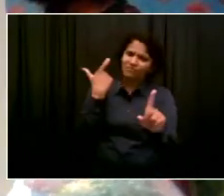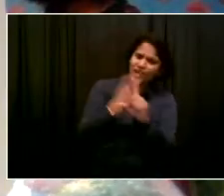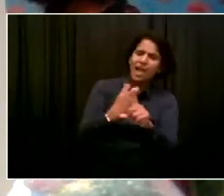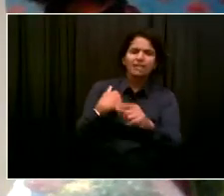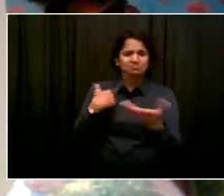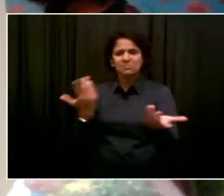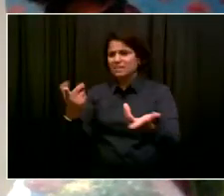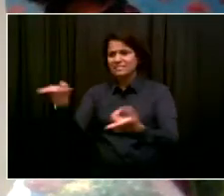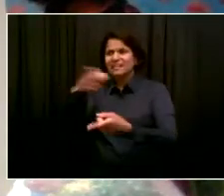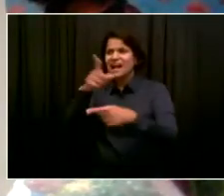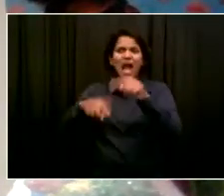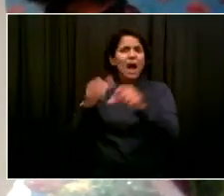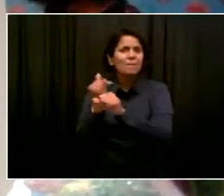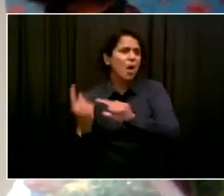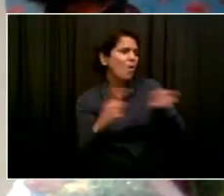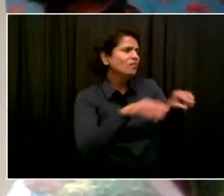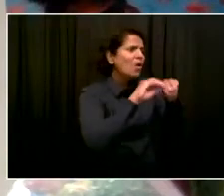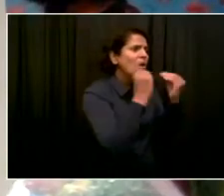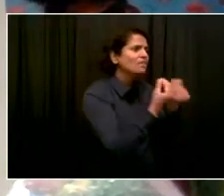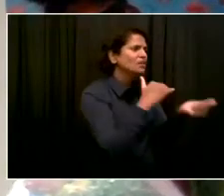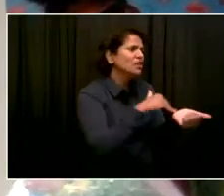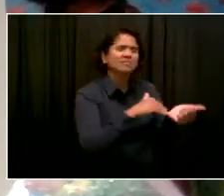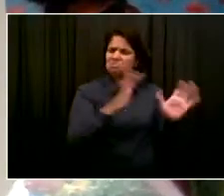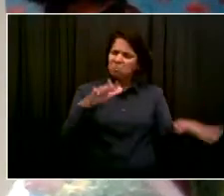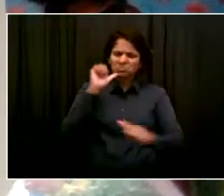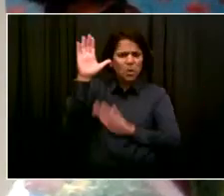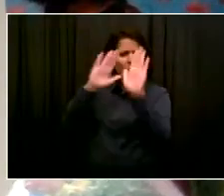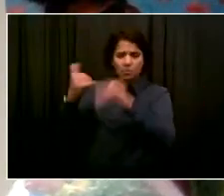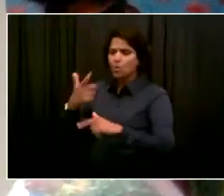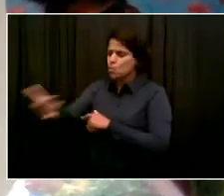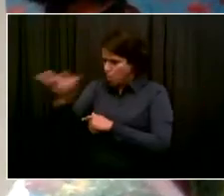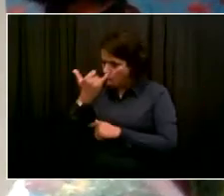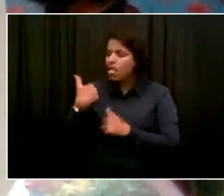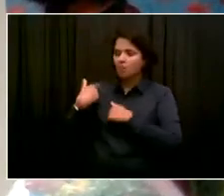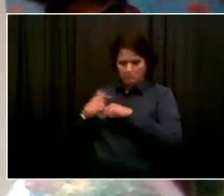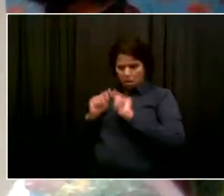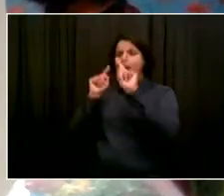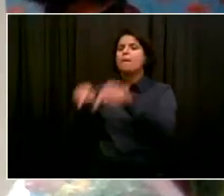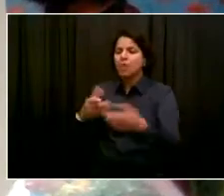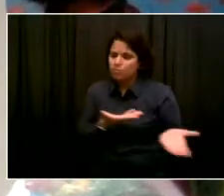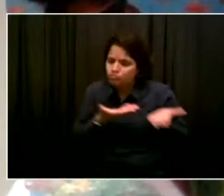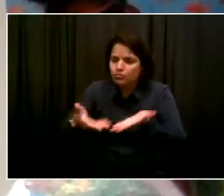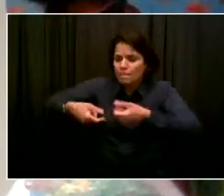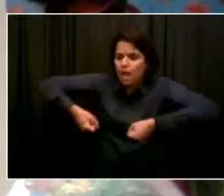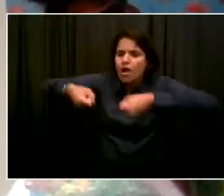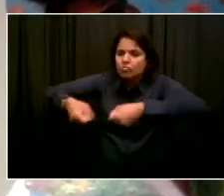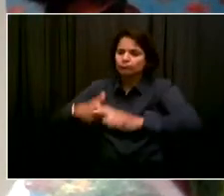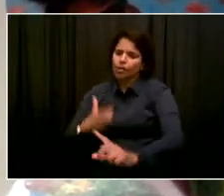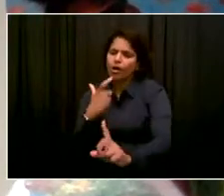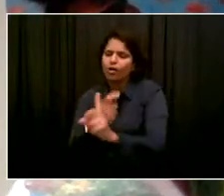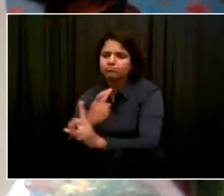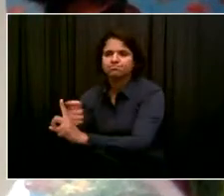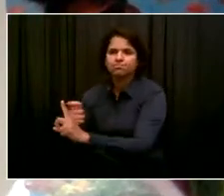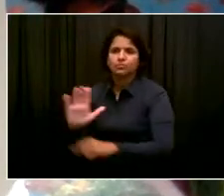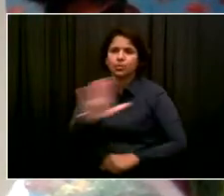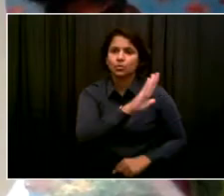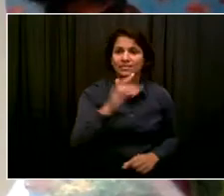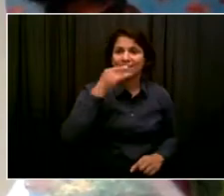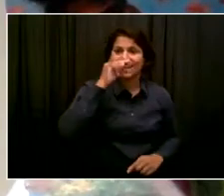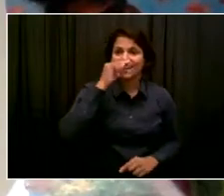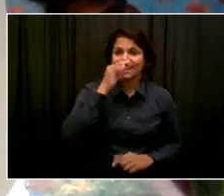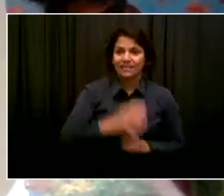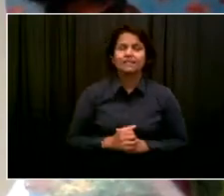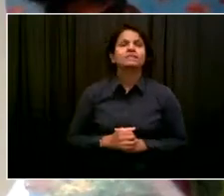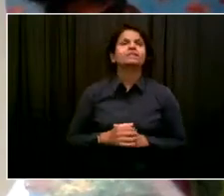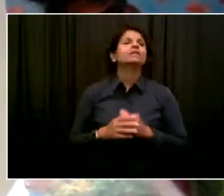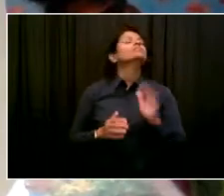eligible through the City's Vaccine Referral Program to earn $100 for every person they refer for their first shot. We want to